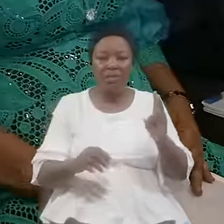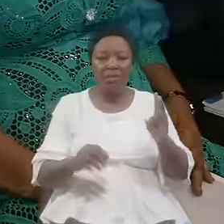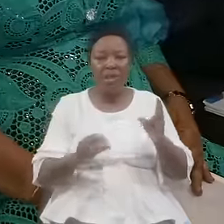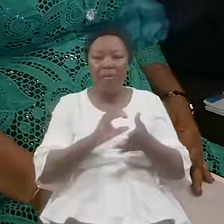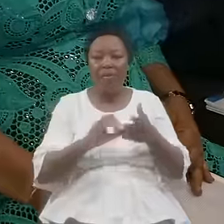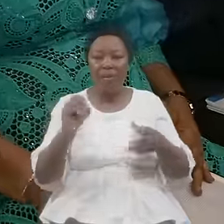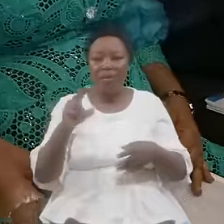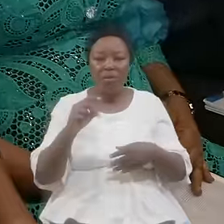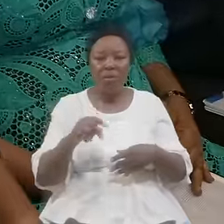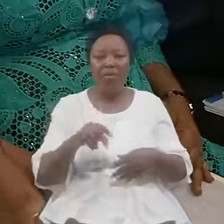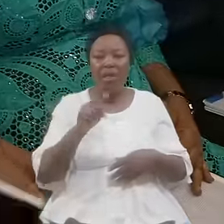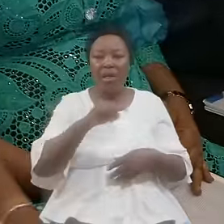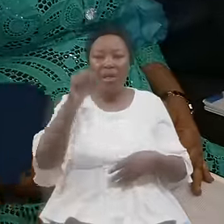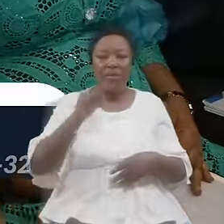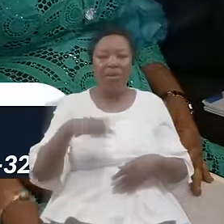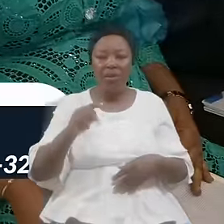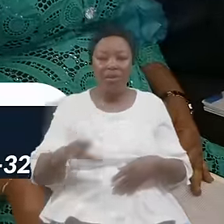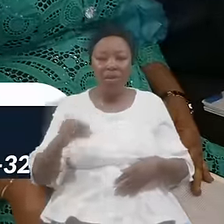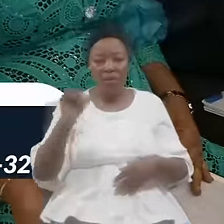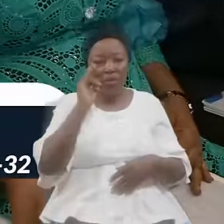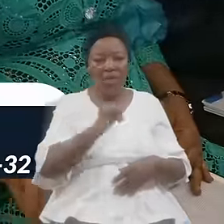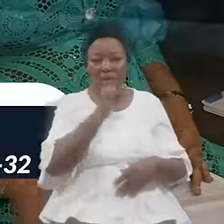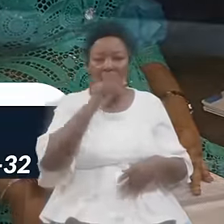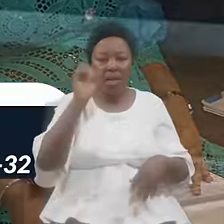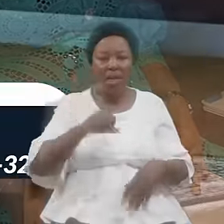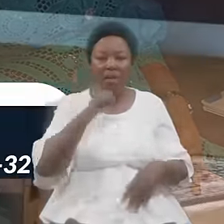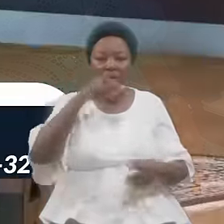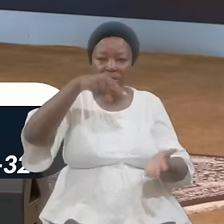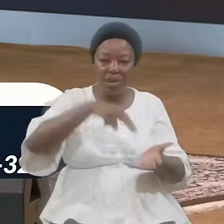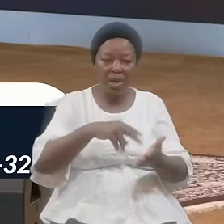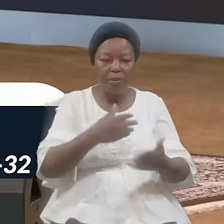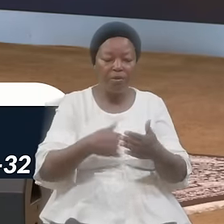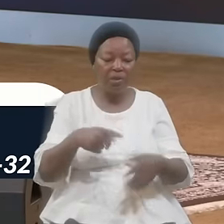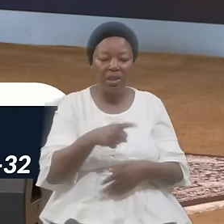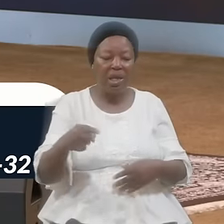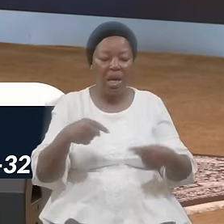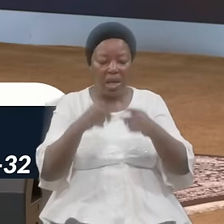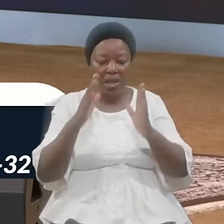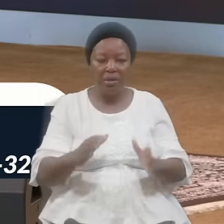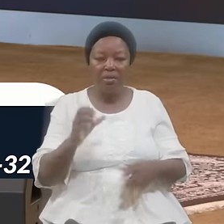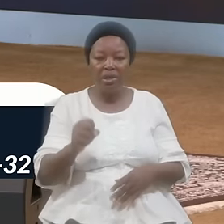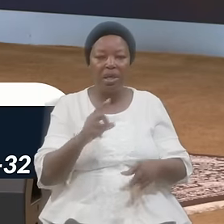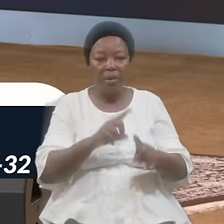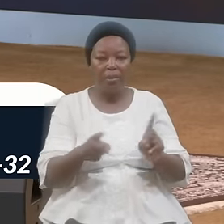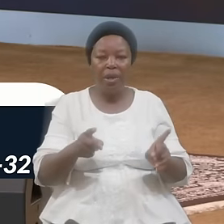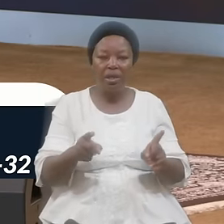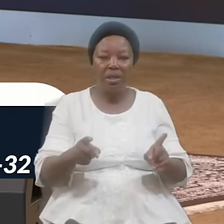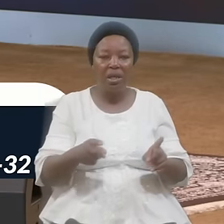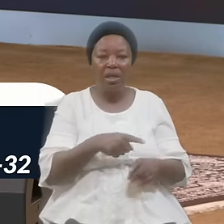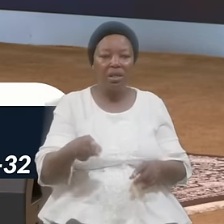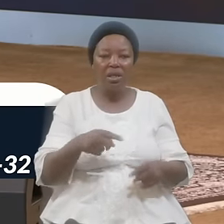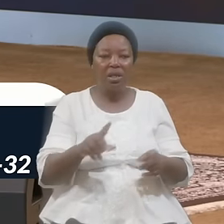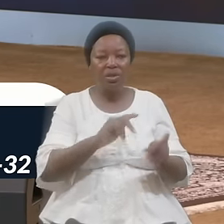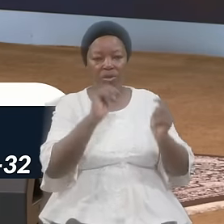Israel Could Not Stand Before Their Enemies But They Turned